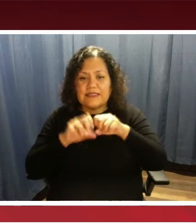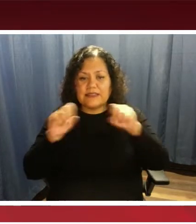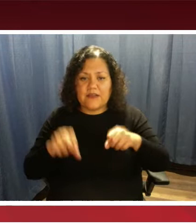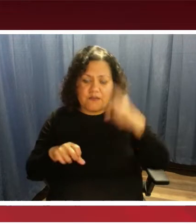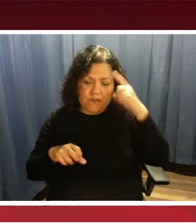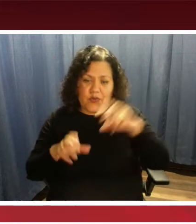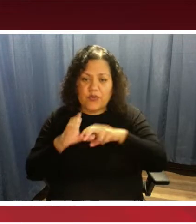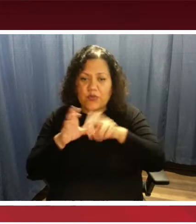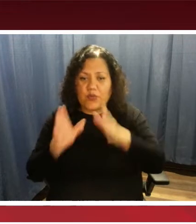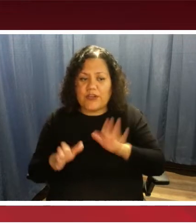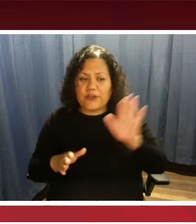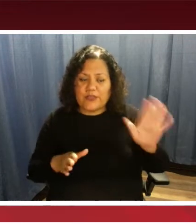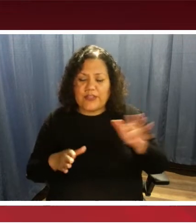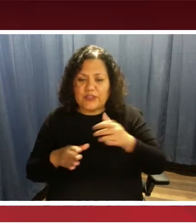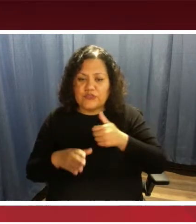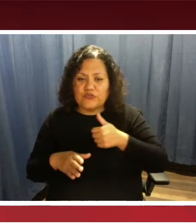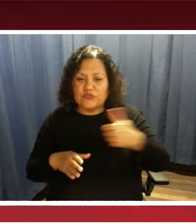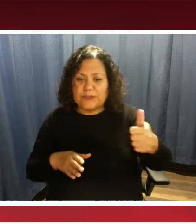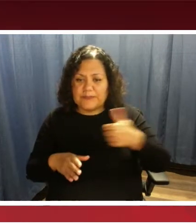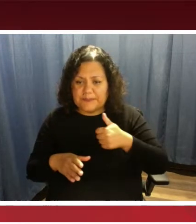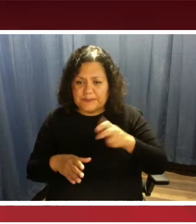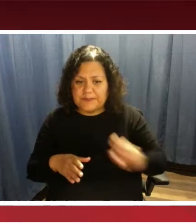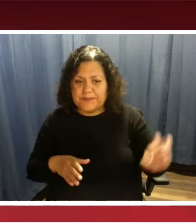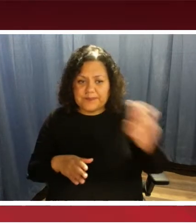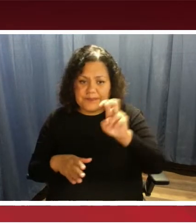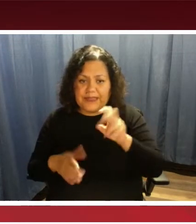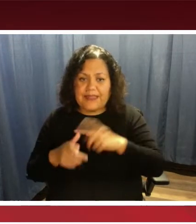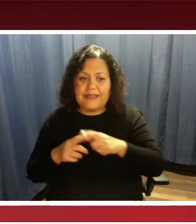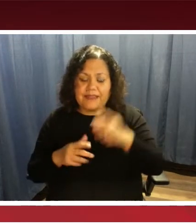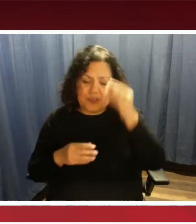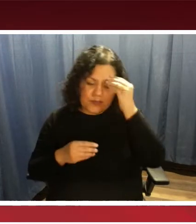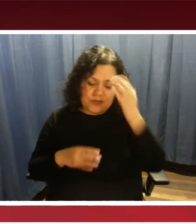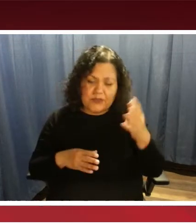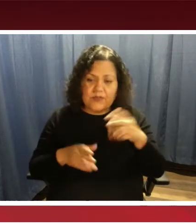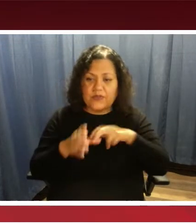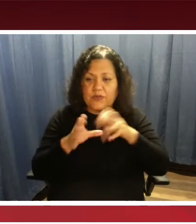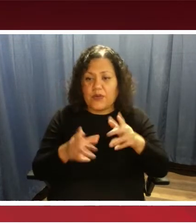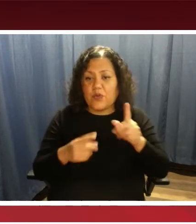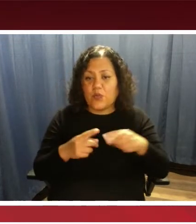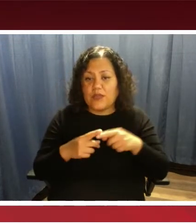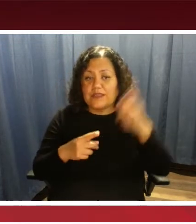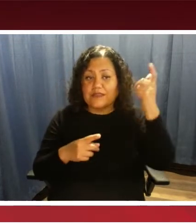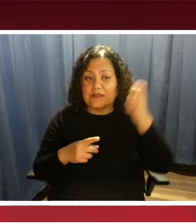trip. And then they will notify the rider when the subscription service begins.